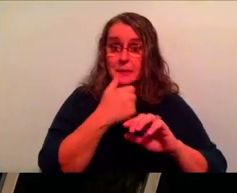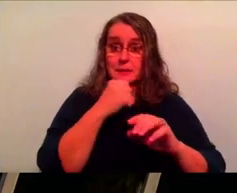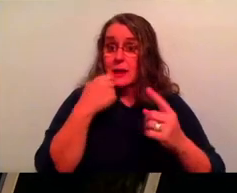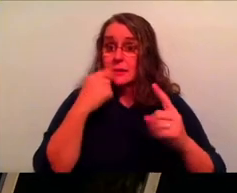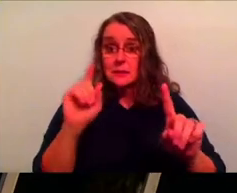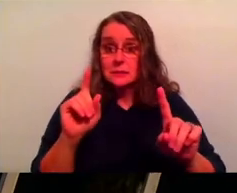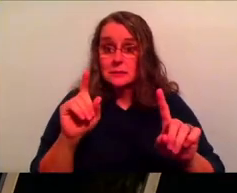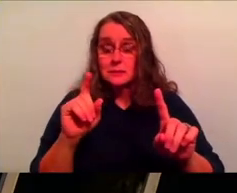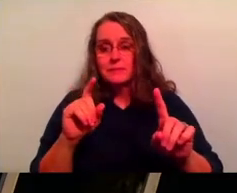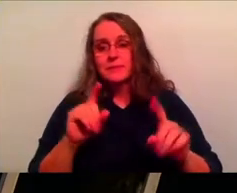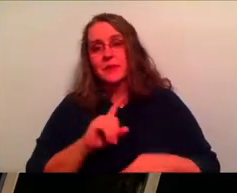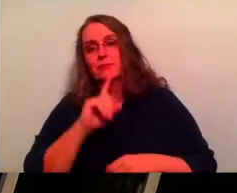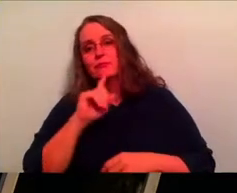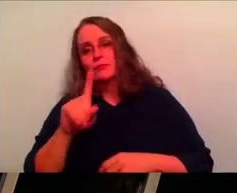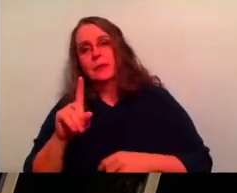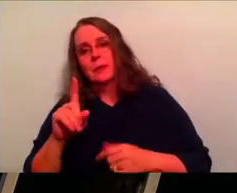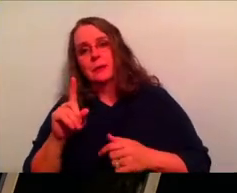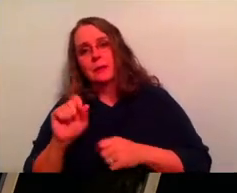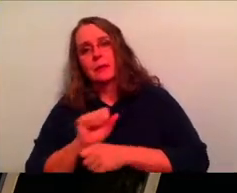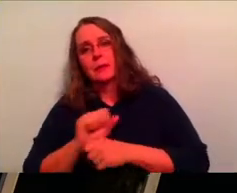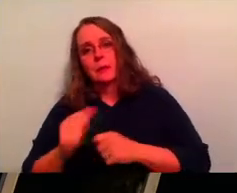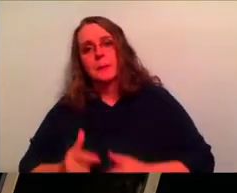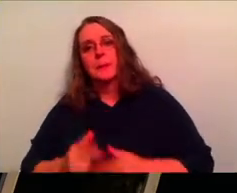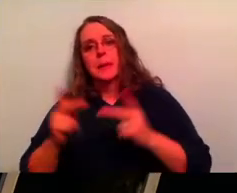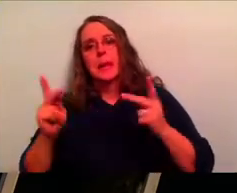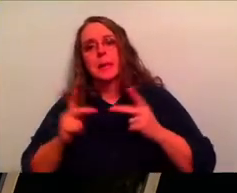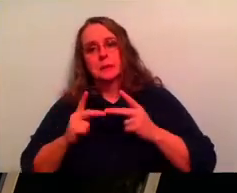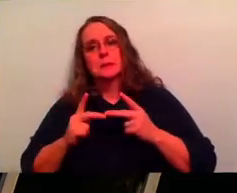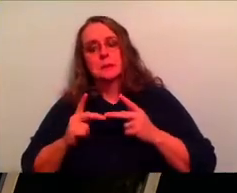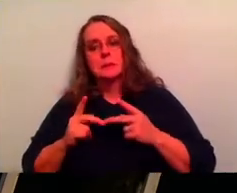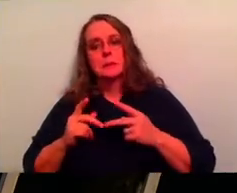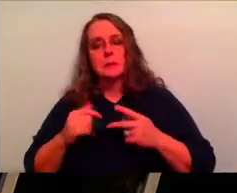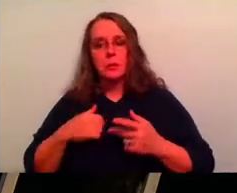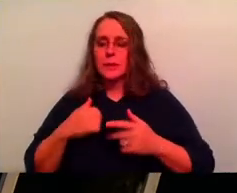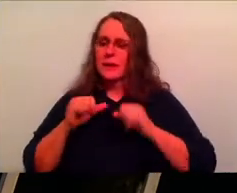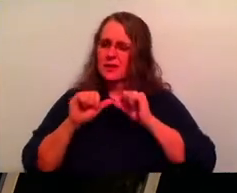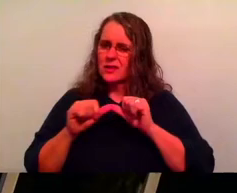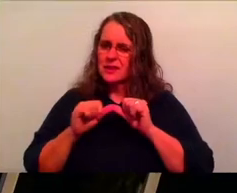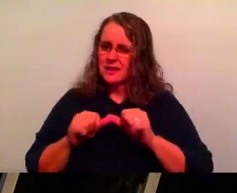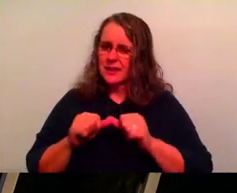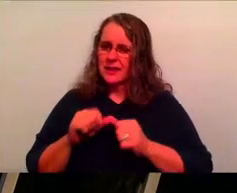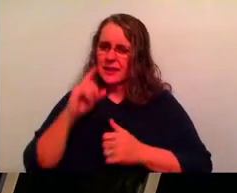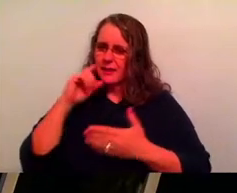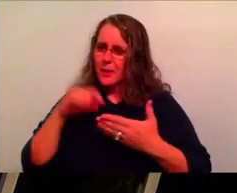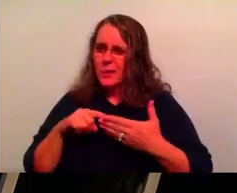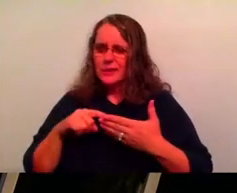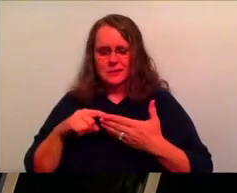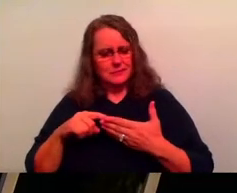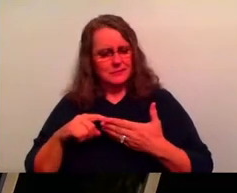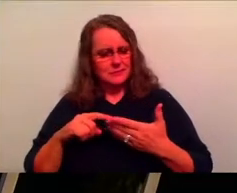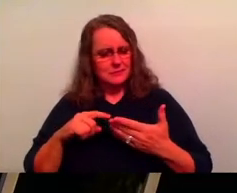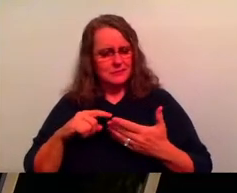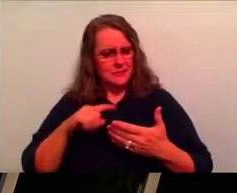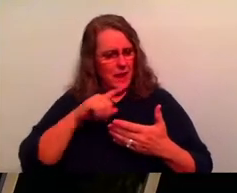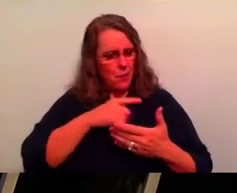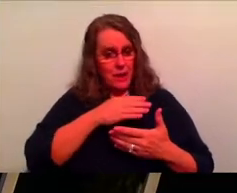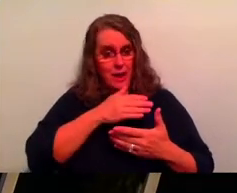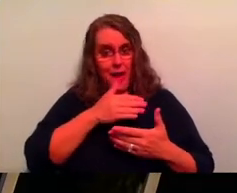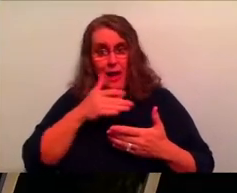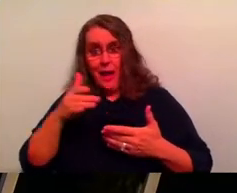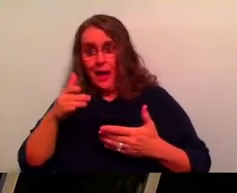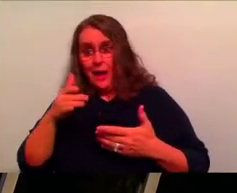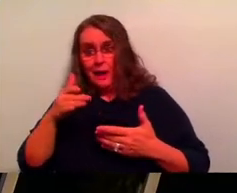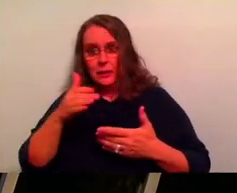real place, right? It's a very real place that we constantly find ourselves in where we end back up where we were when we wanted to